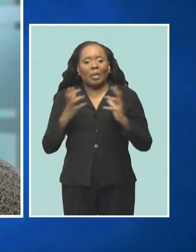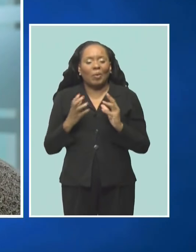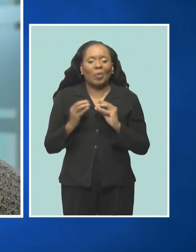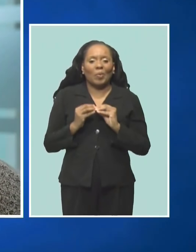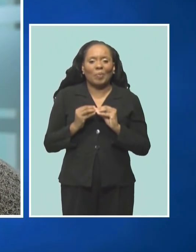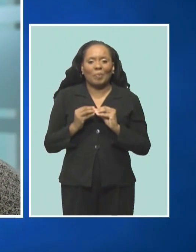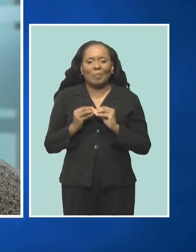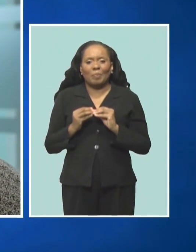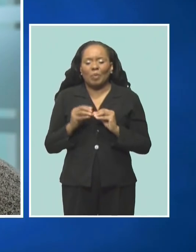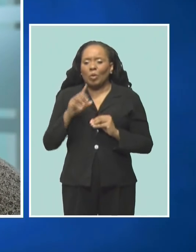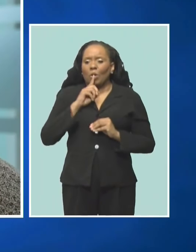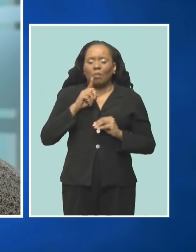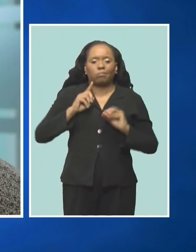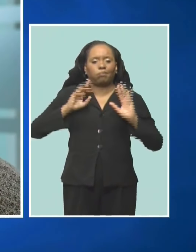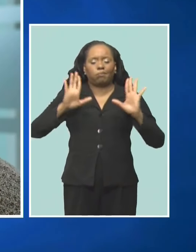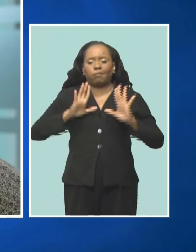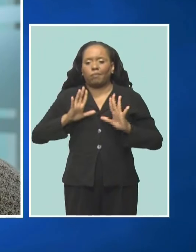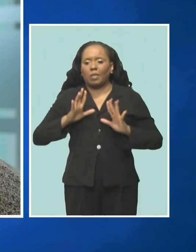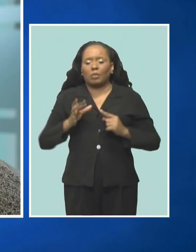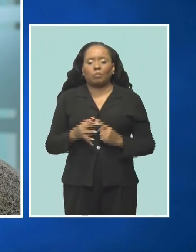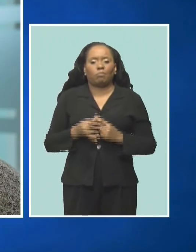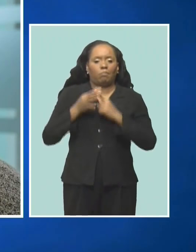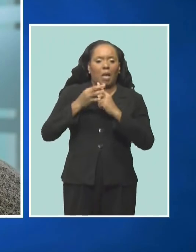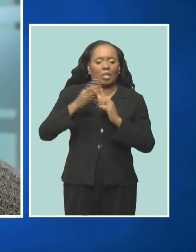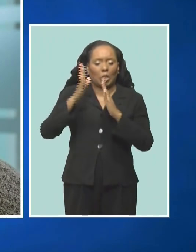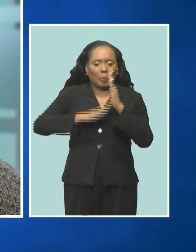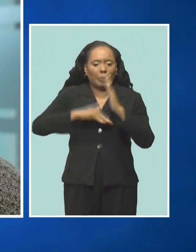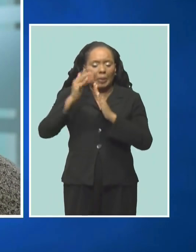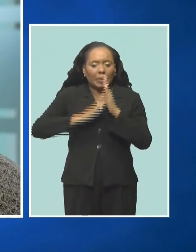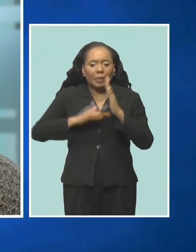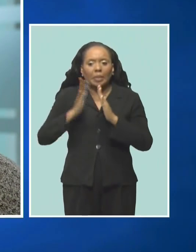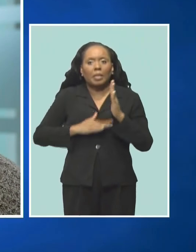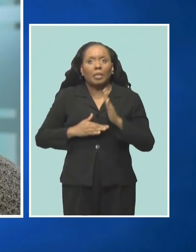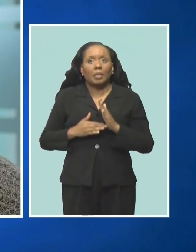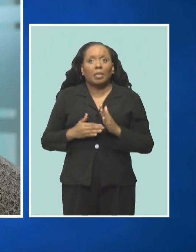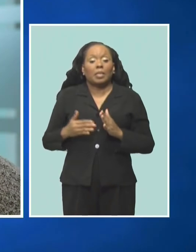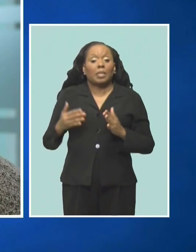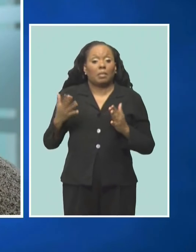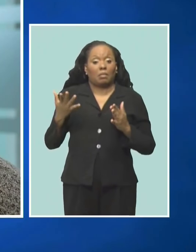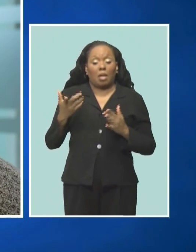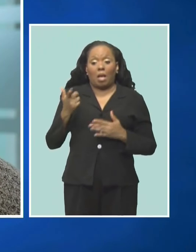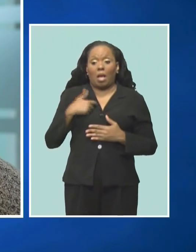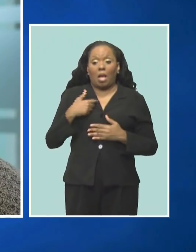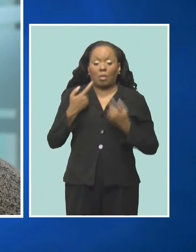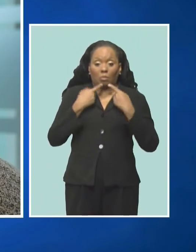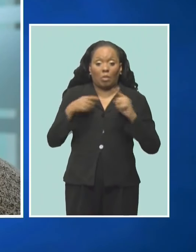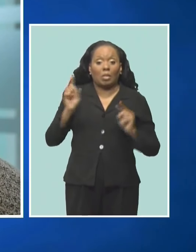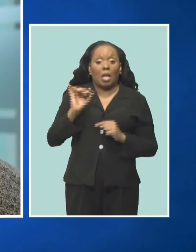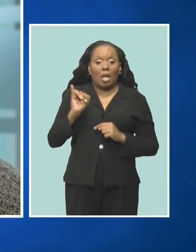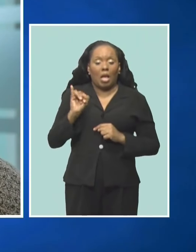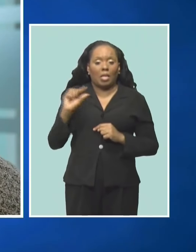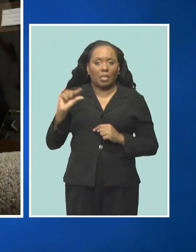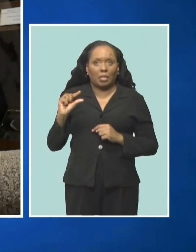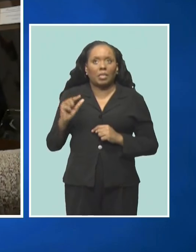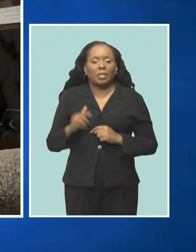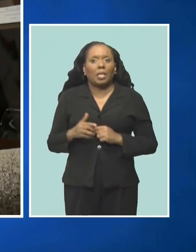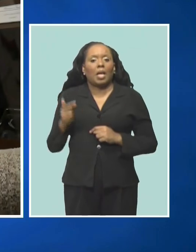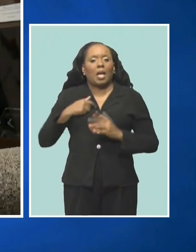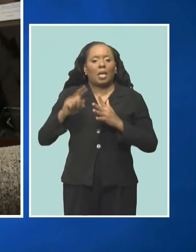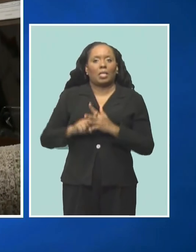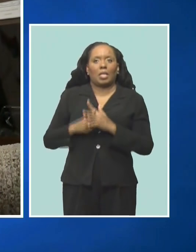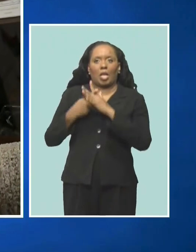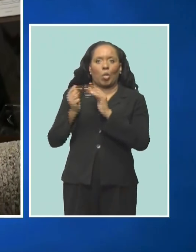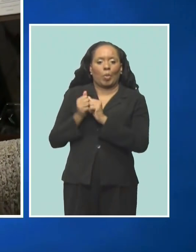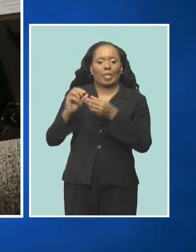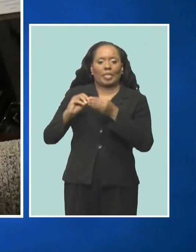series icon. It would have heard on our Instagram or the last sign that we had spoke. So today we're starting on number seven on the list. And